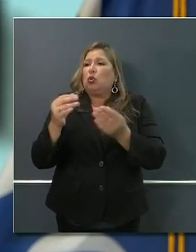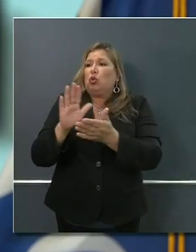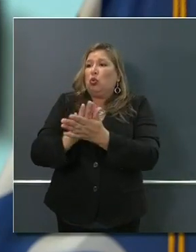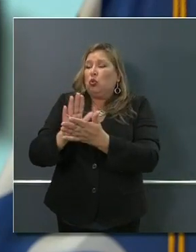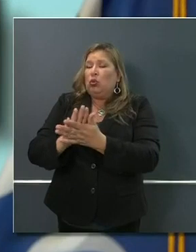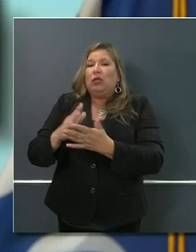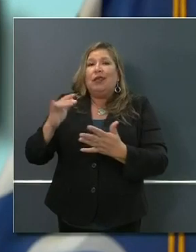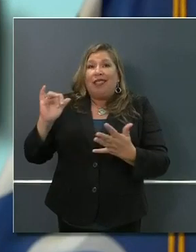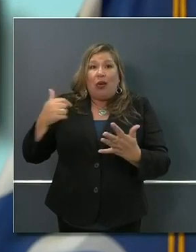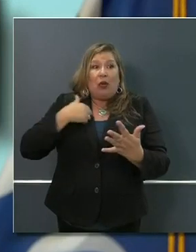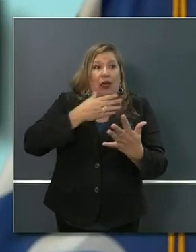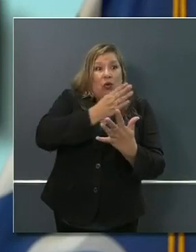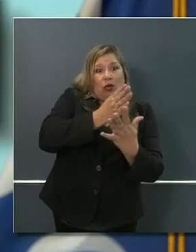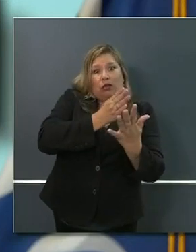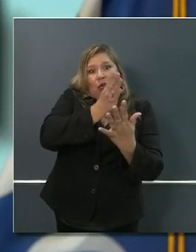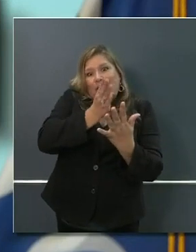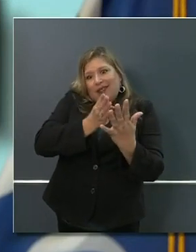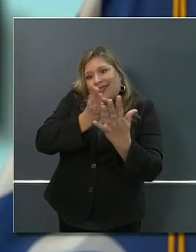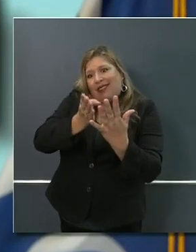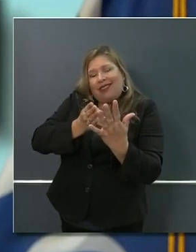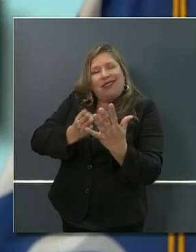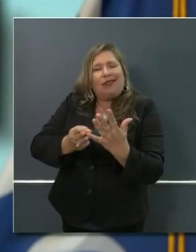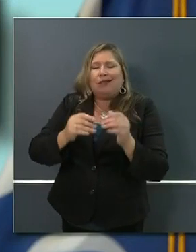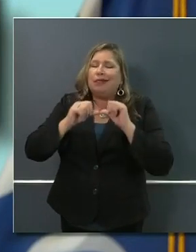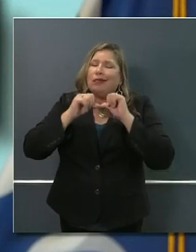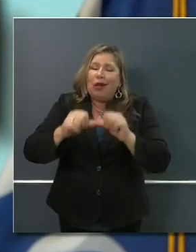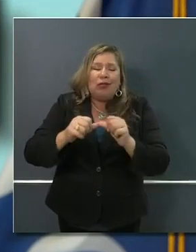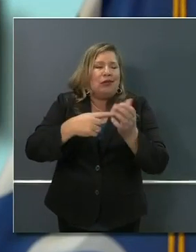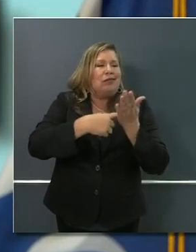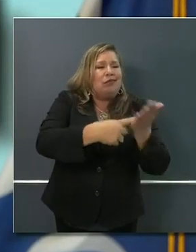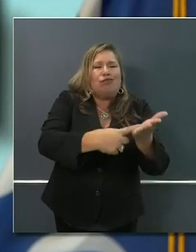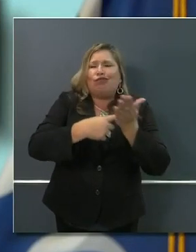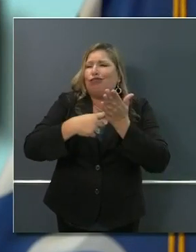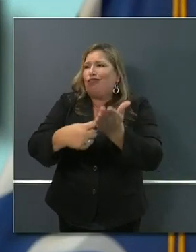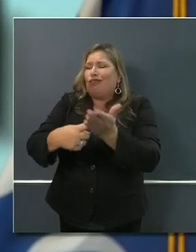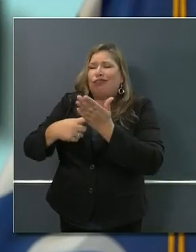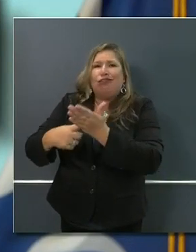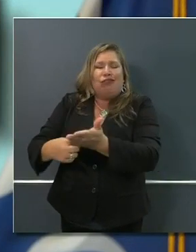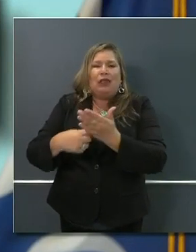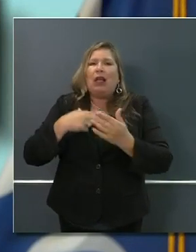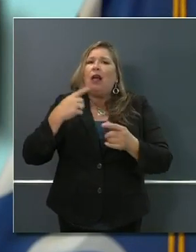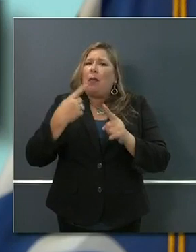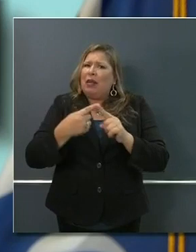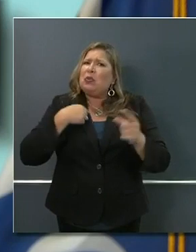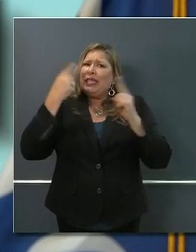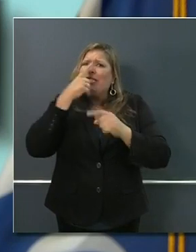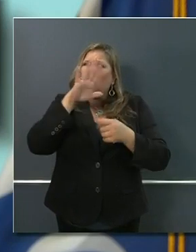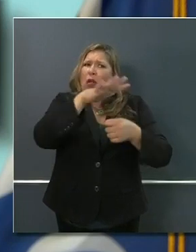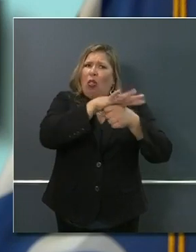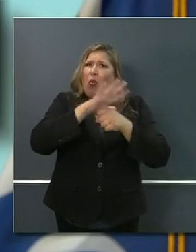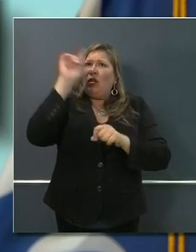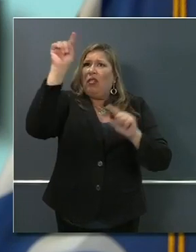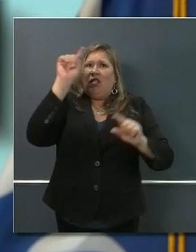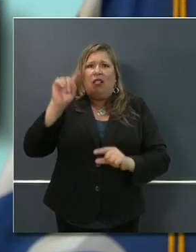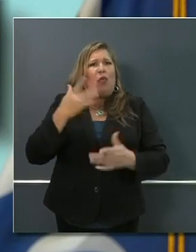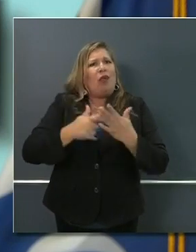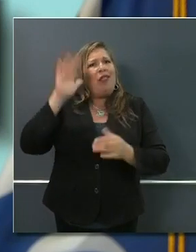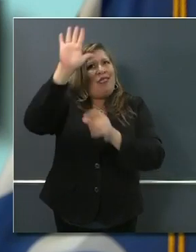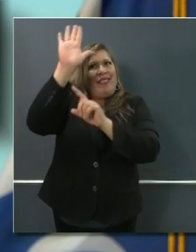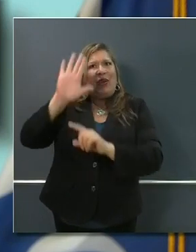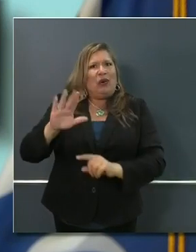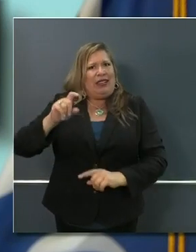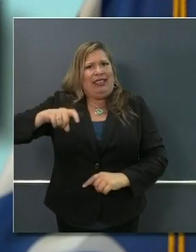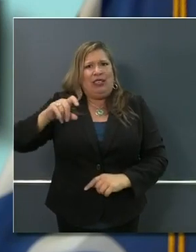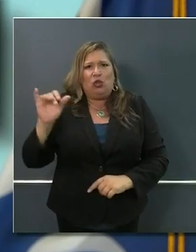-ending iteration, engagement, and local considerations. So that's the framework to how we look at some of these